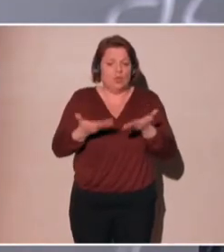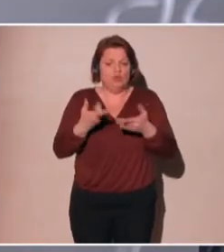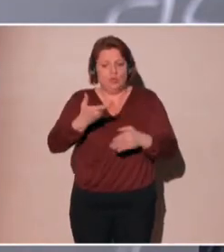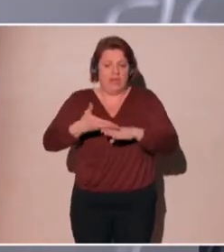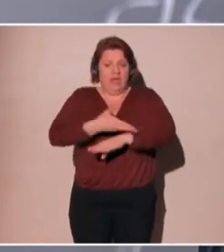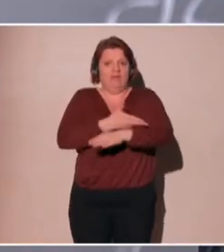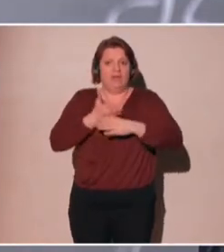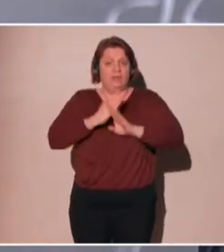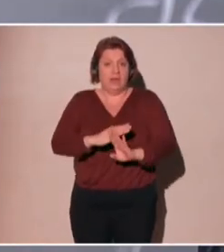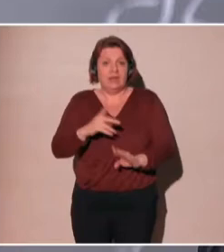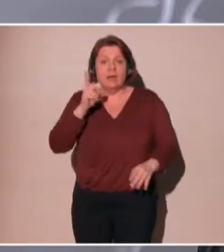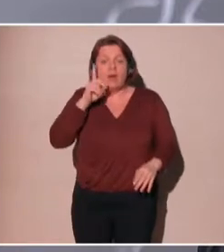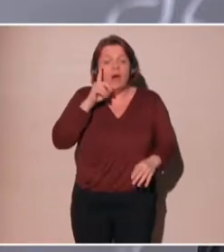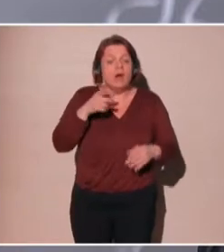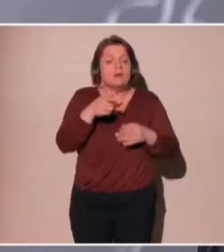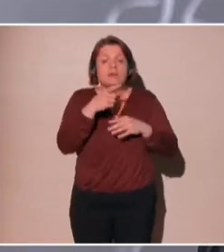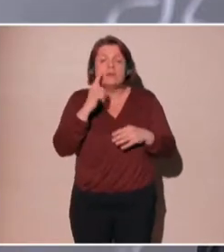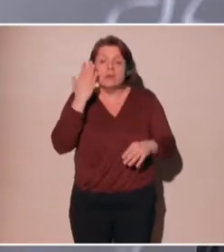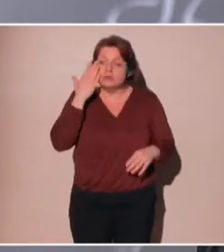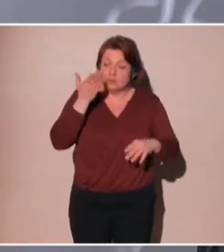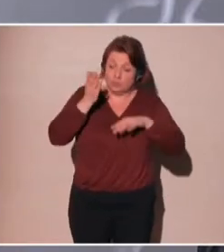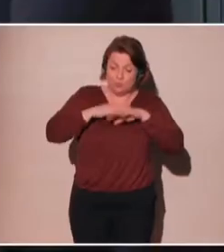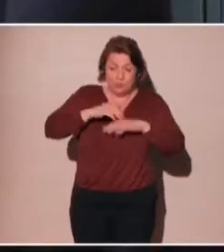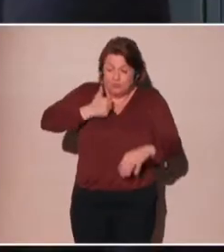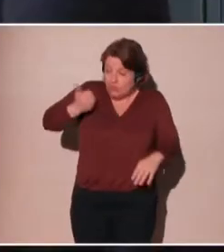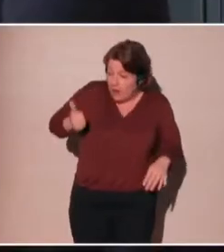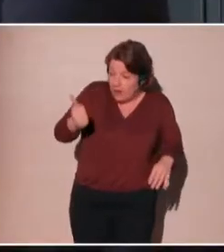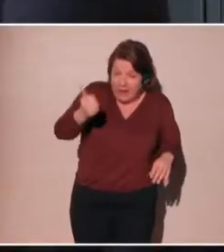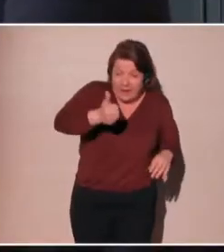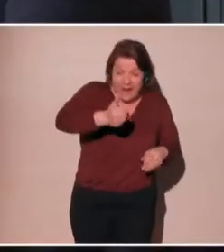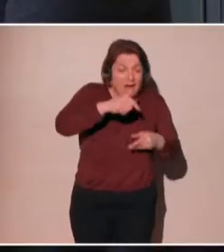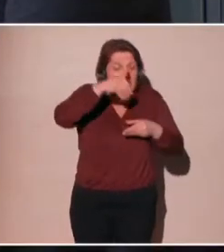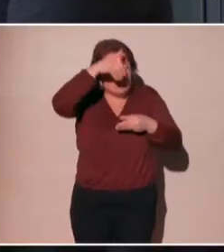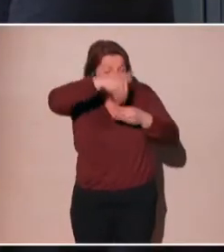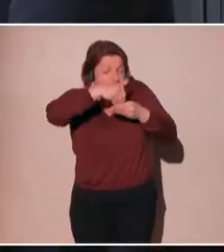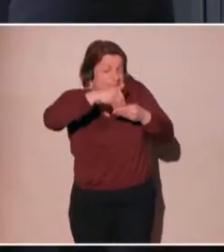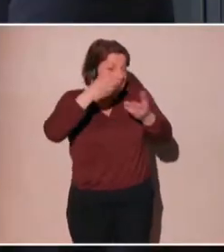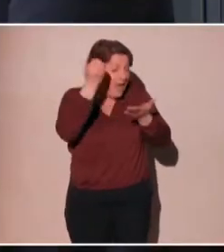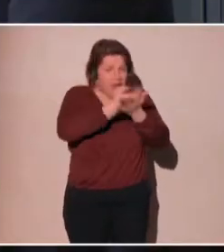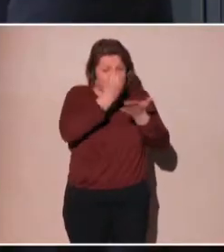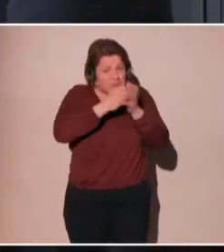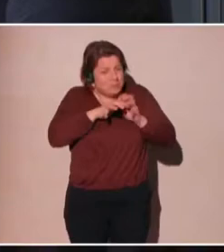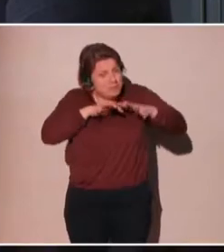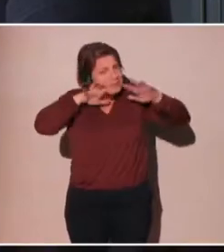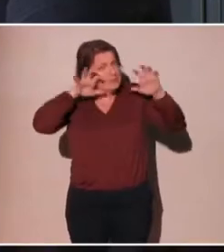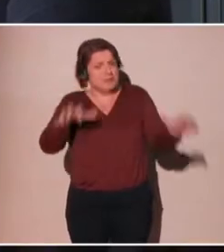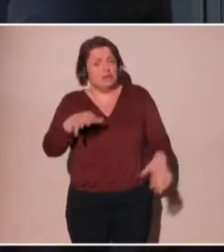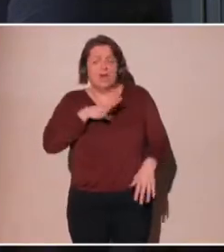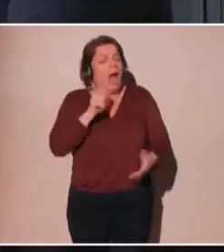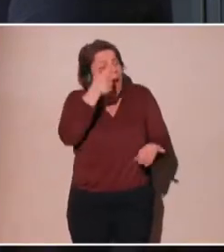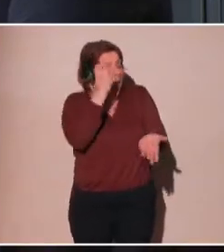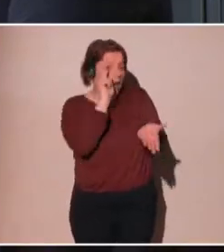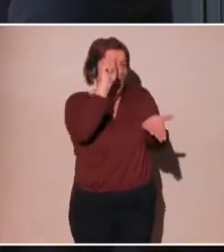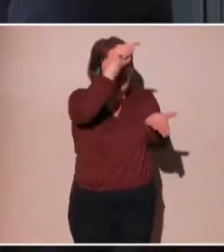all of us so readily available, not just in one repository like Facebook that one company can exploit,